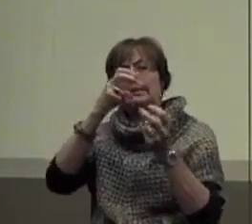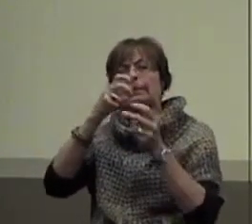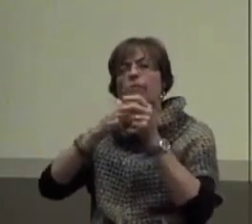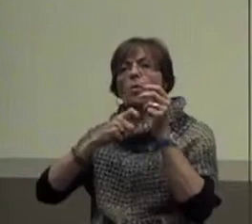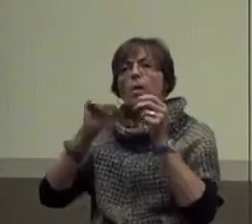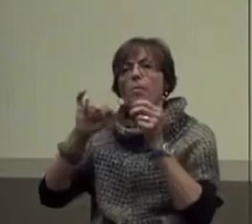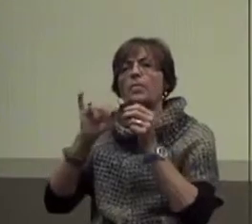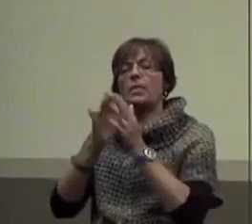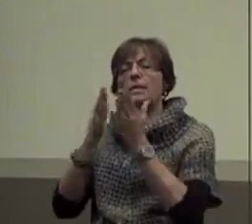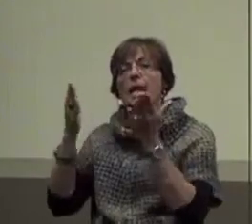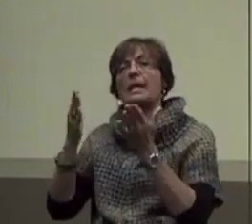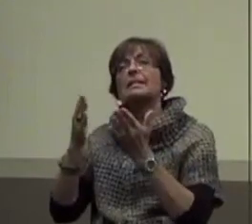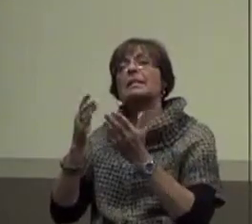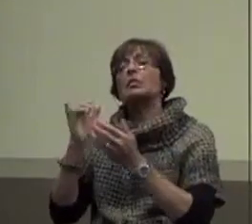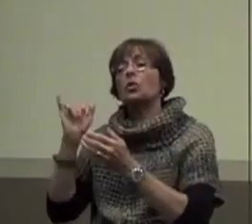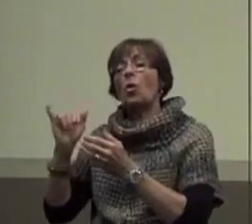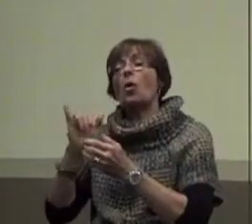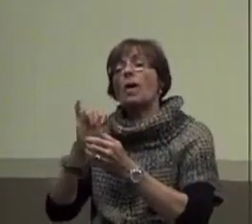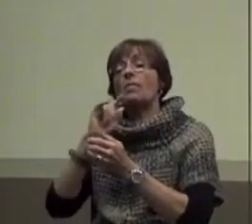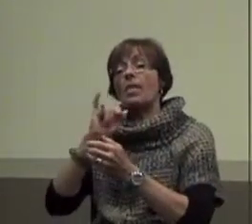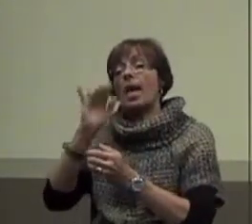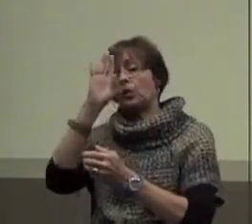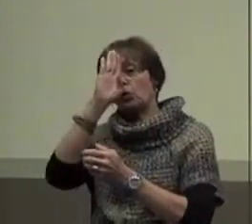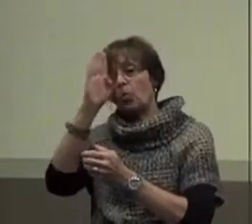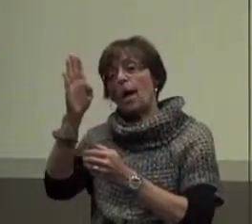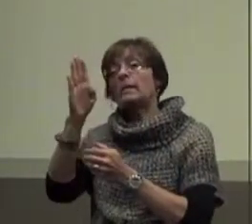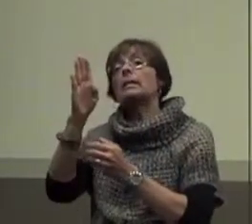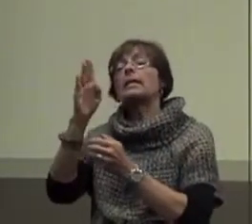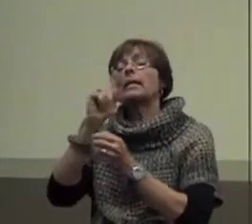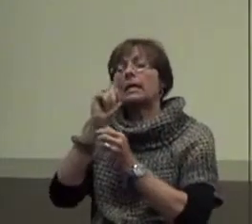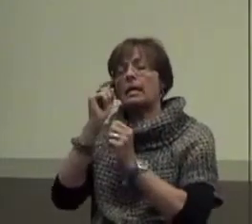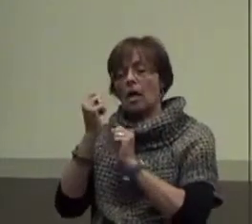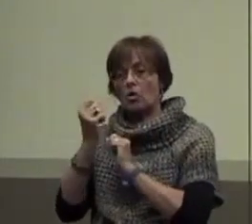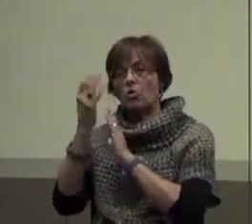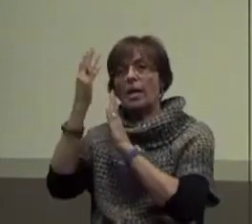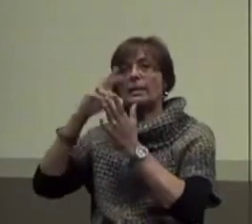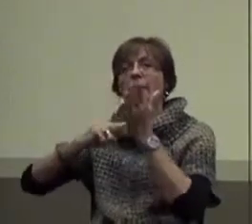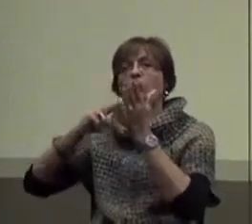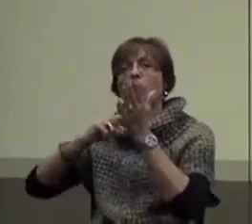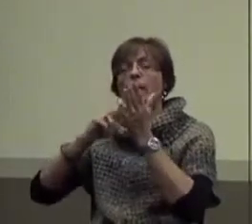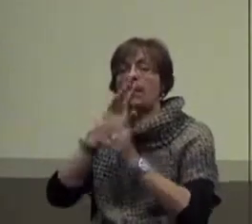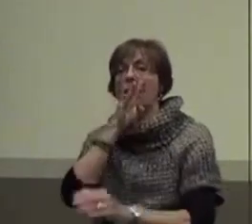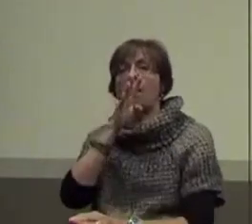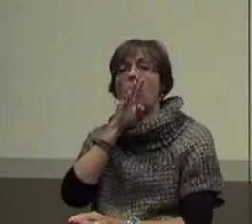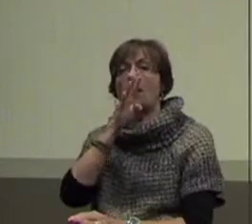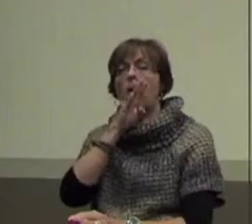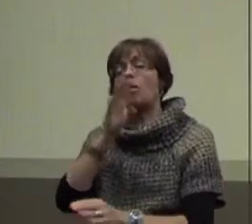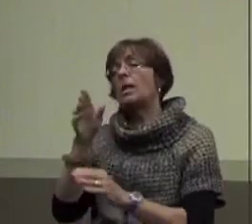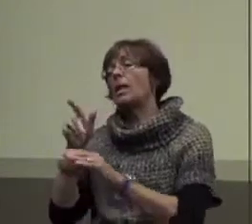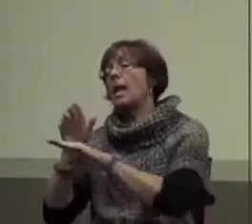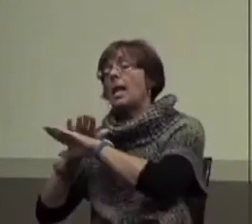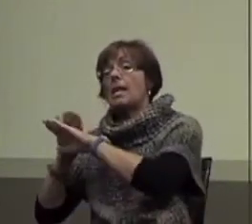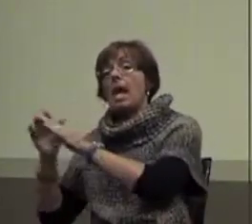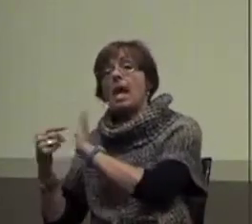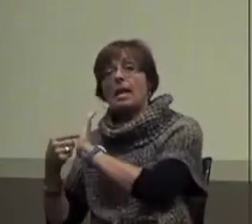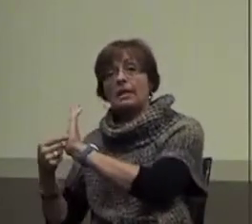see how these directly address reading aloud? Right? Now, some non-examples. Okay?